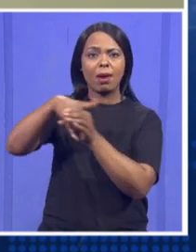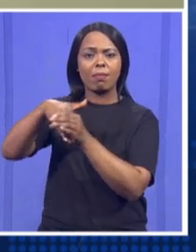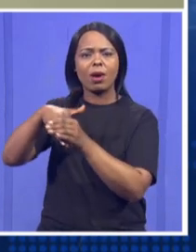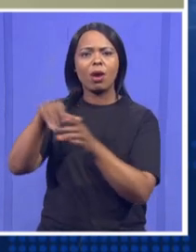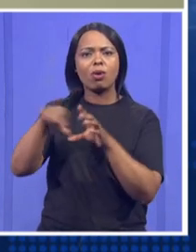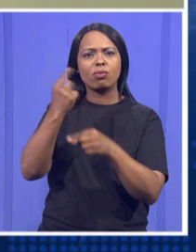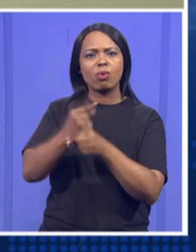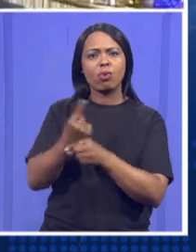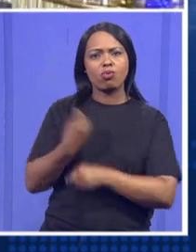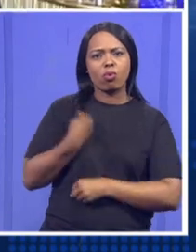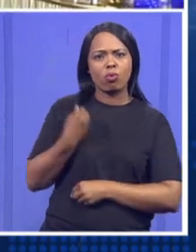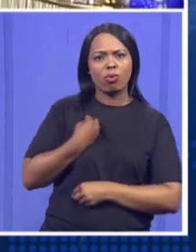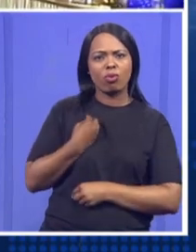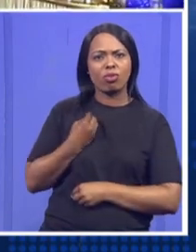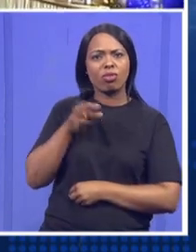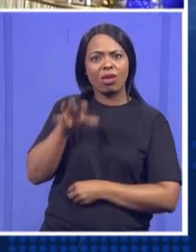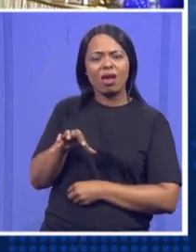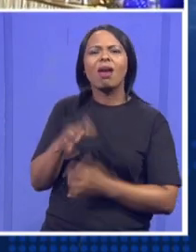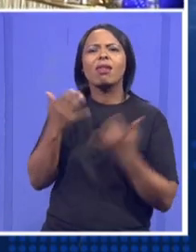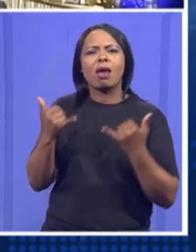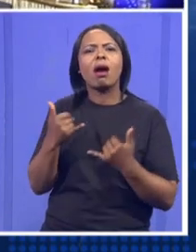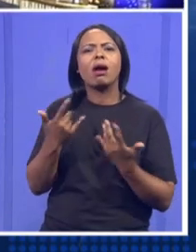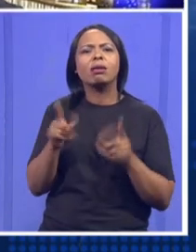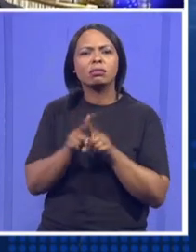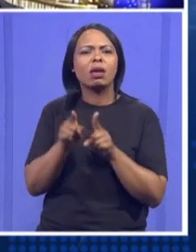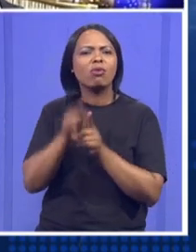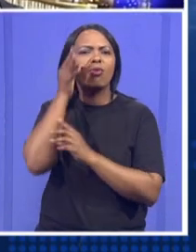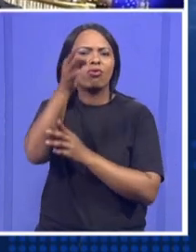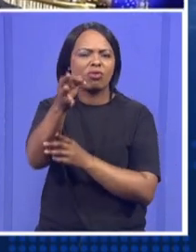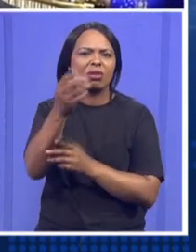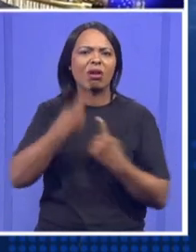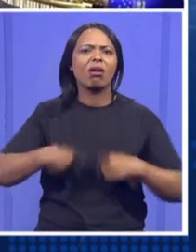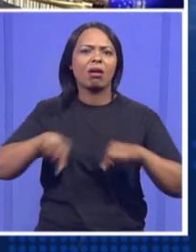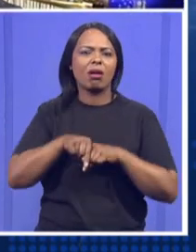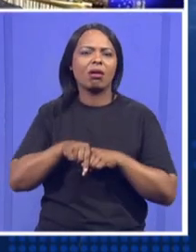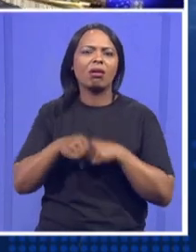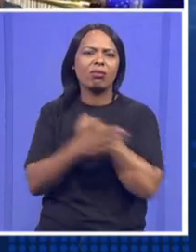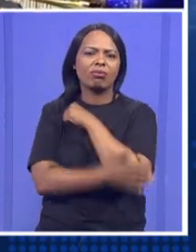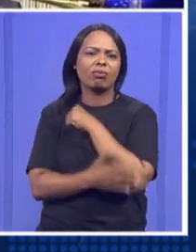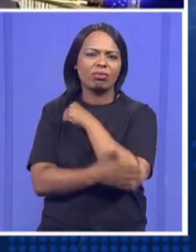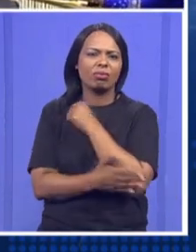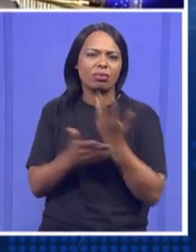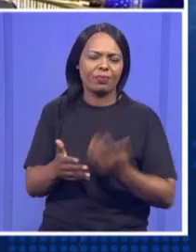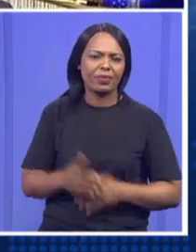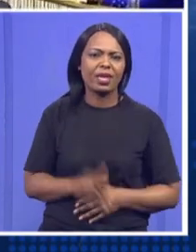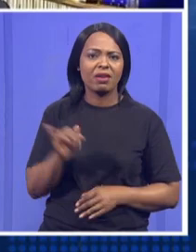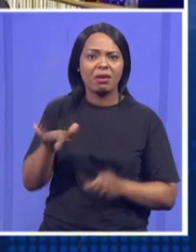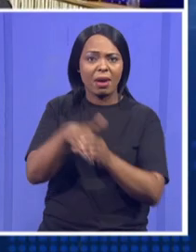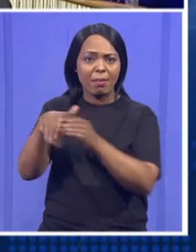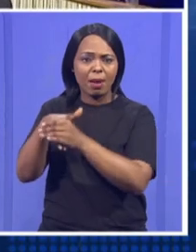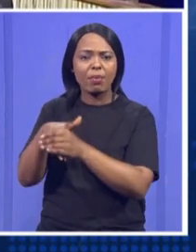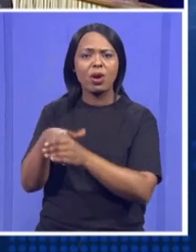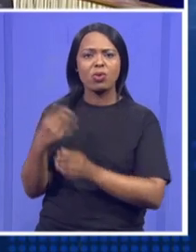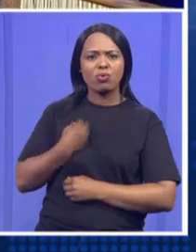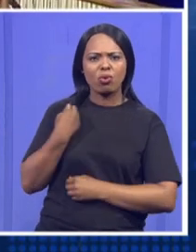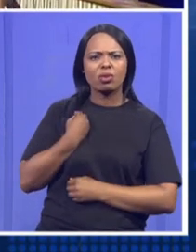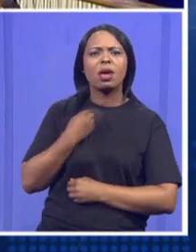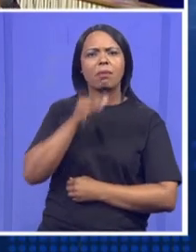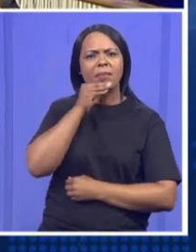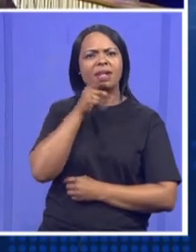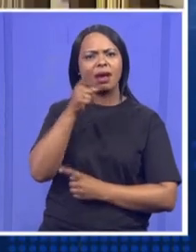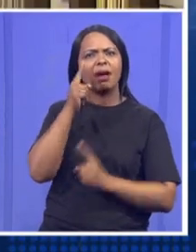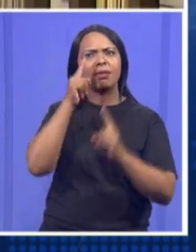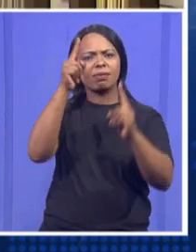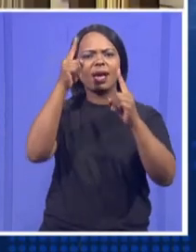of the future because young people are the future of this particular country. So once you bring young people, you already started a bit of succession that